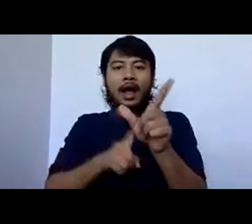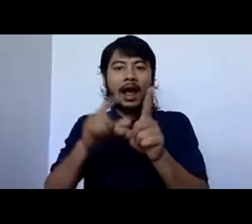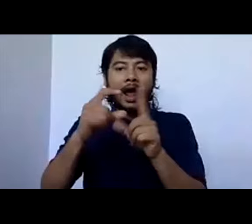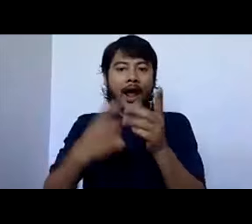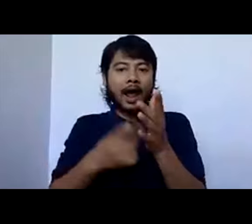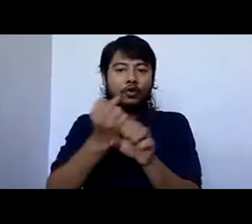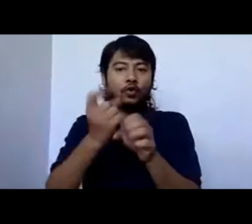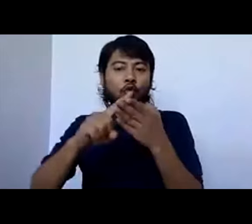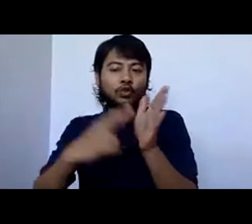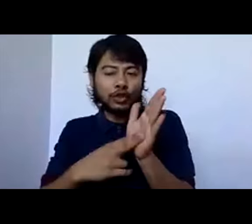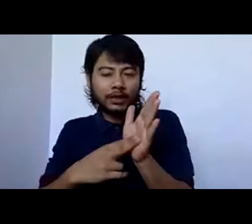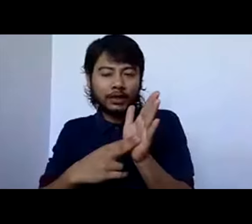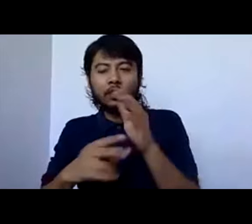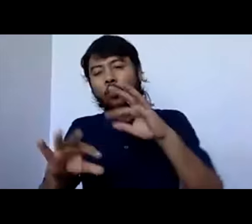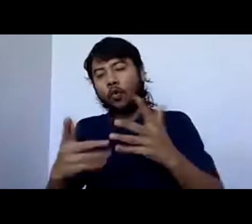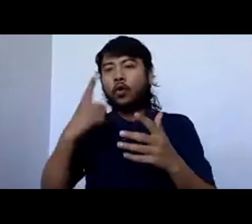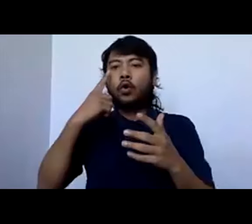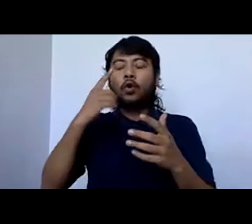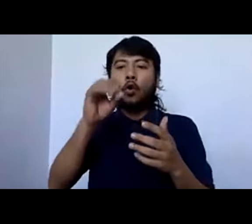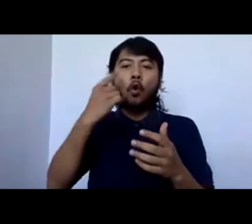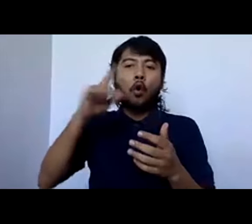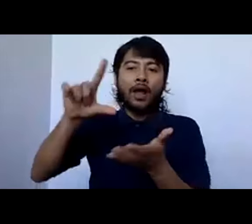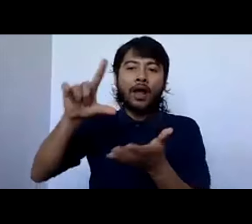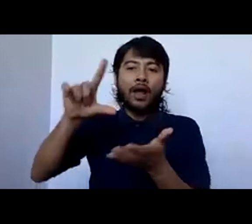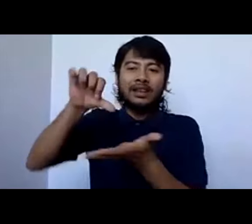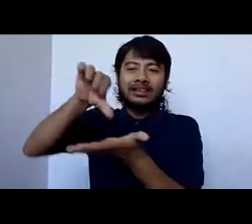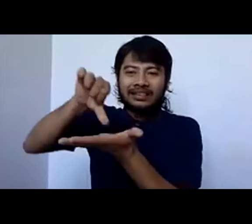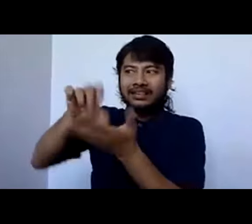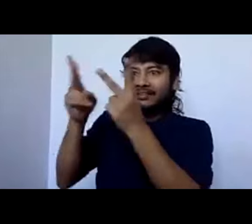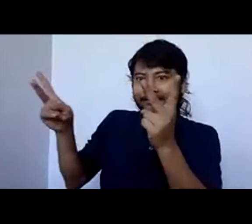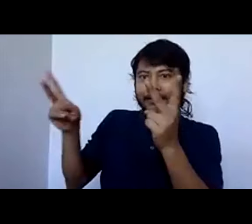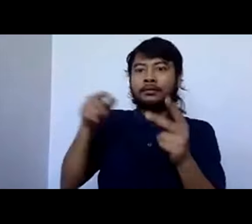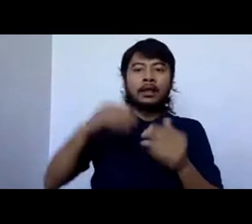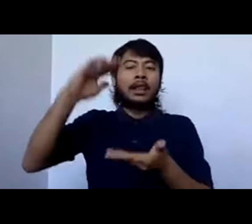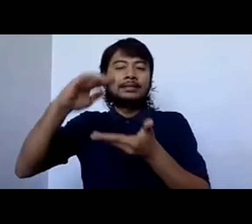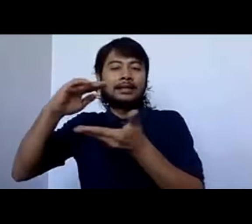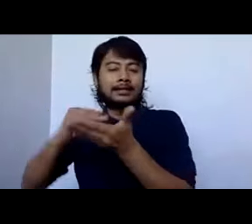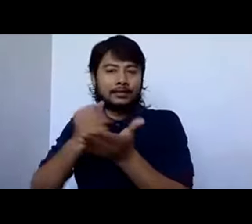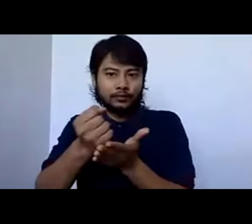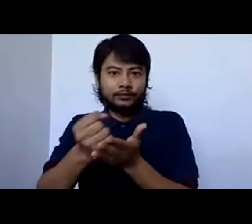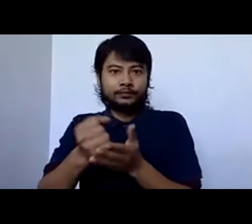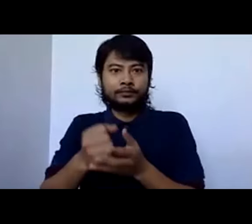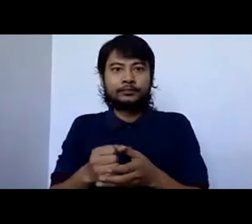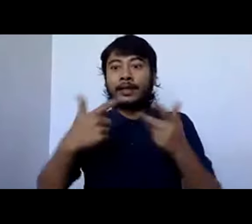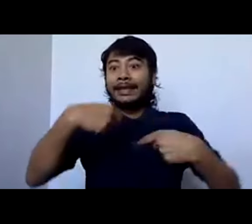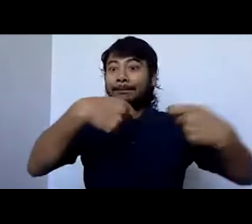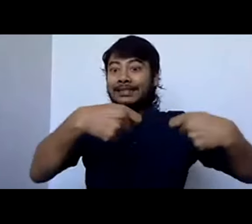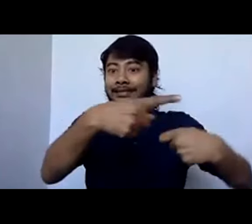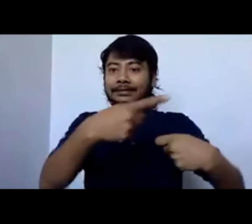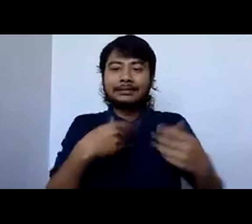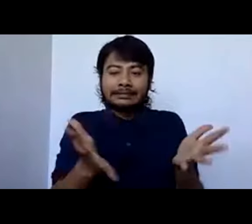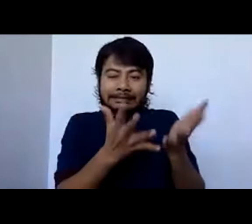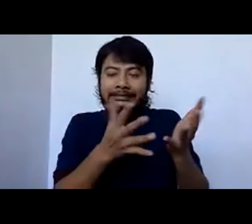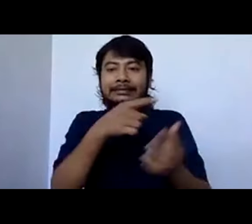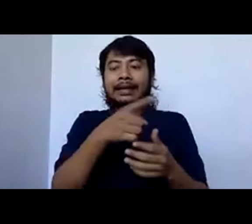restricted recently that I talked to you about. We're helping businesses to switch to clean energy with the government investing in decarbonizing